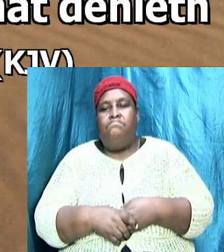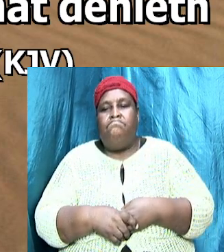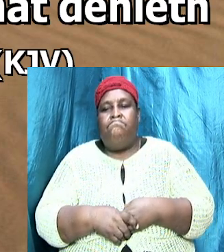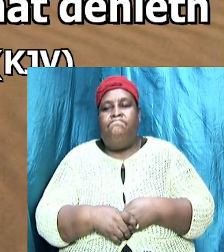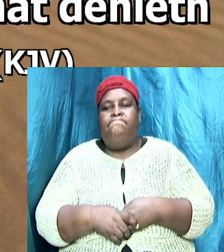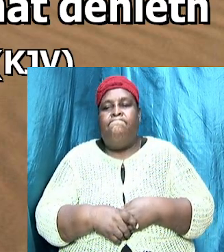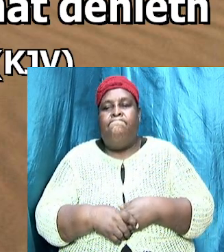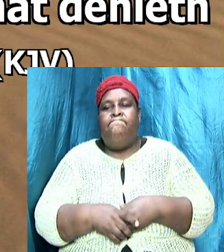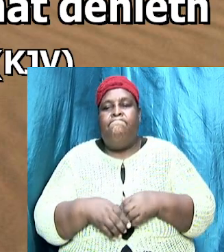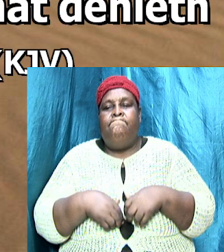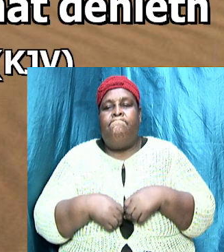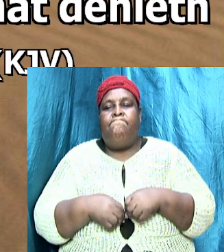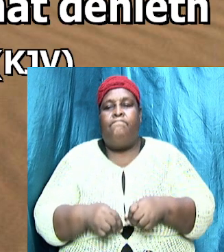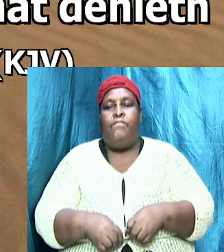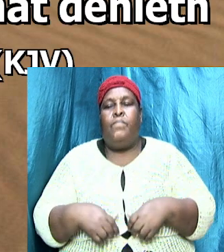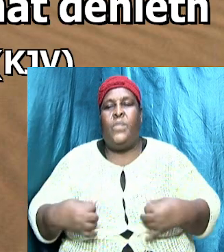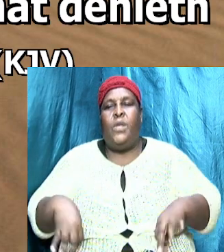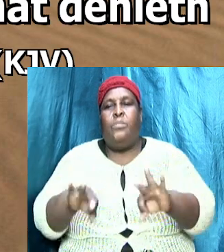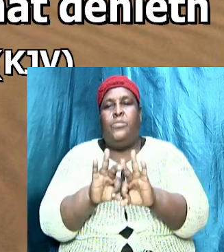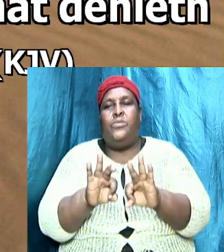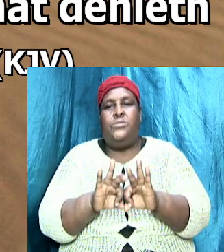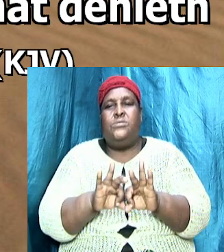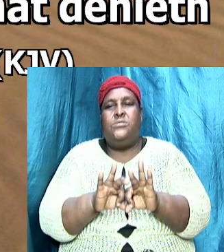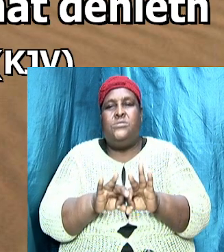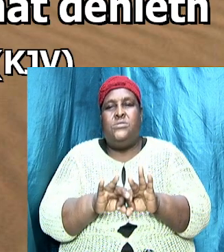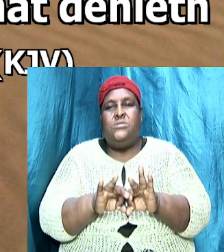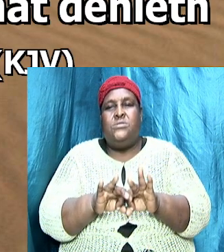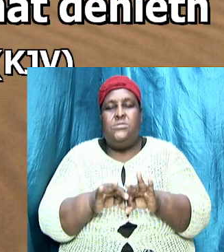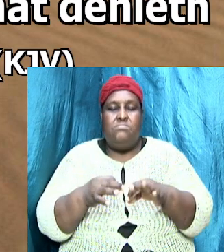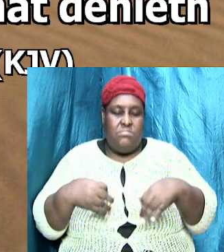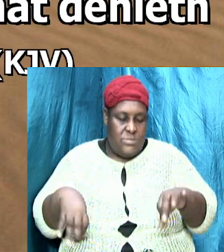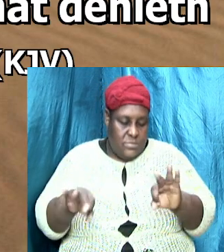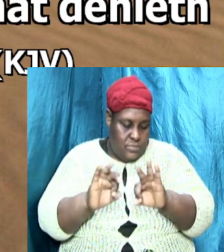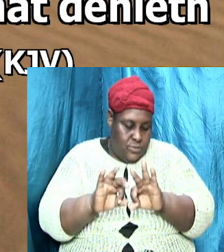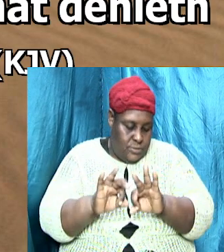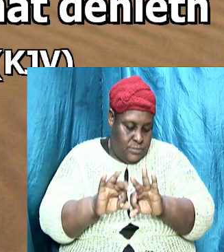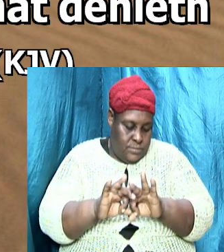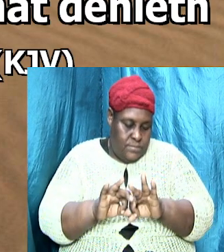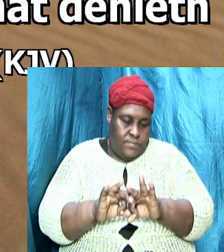it is important it is important